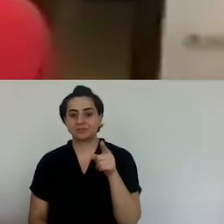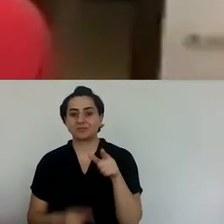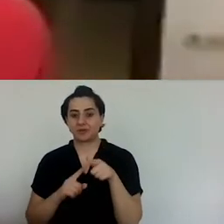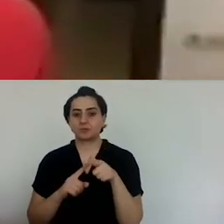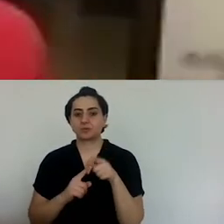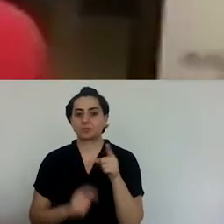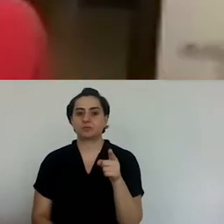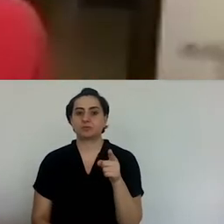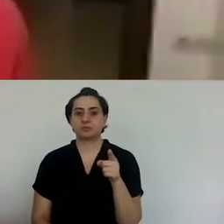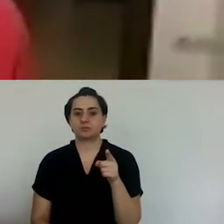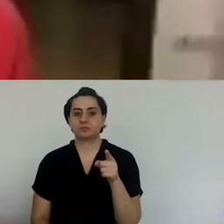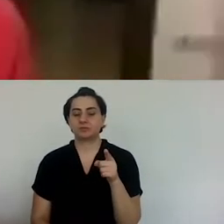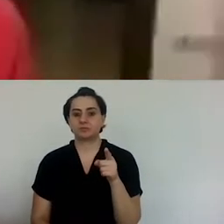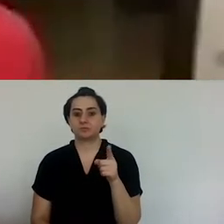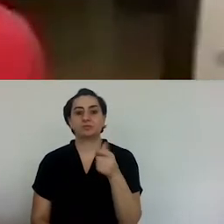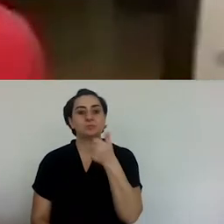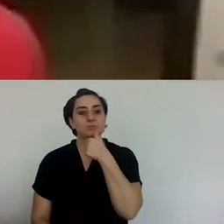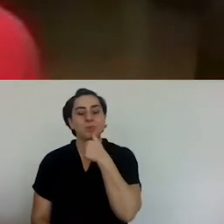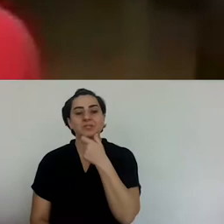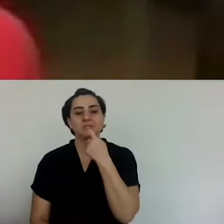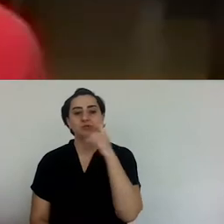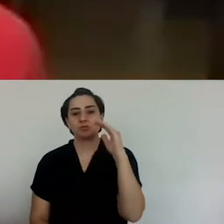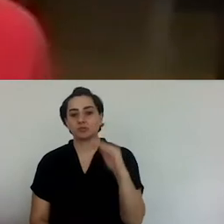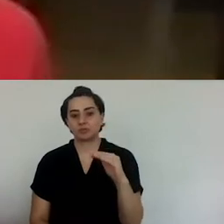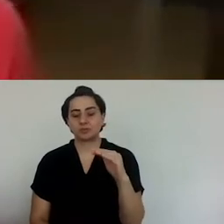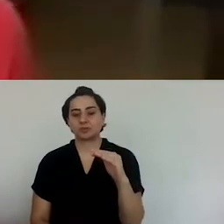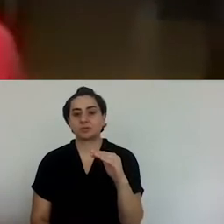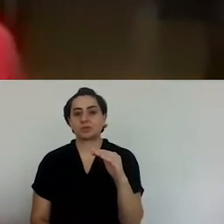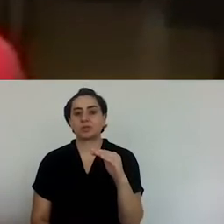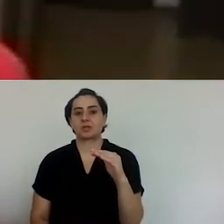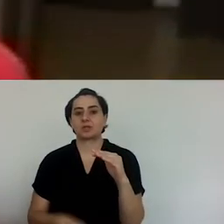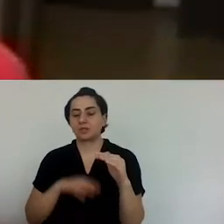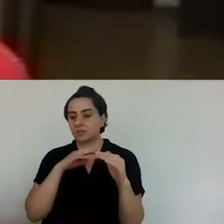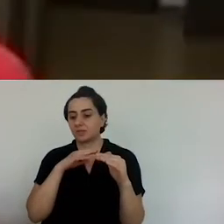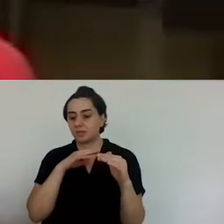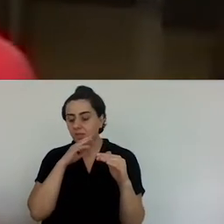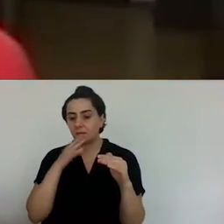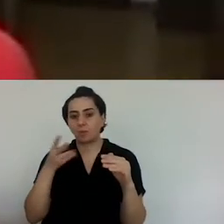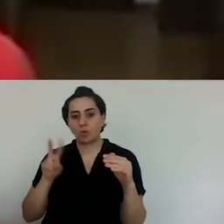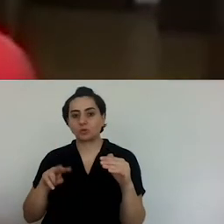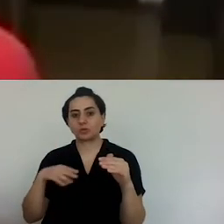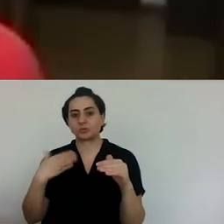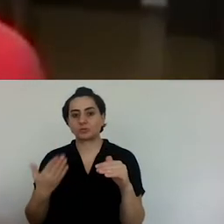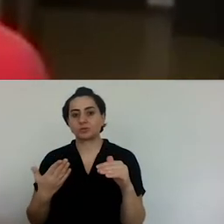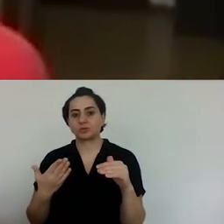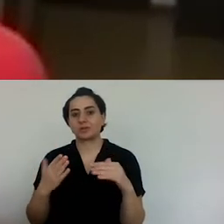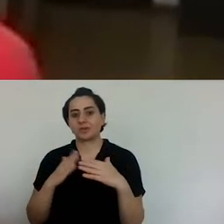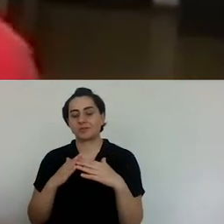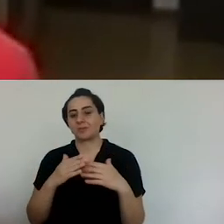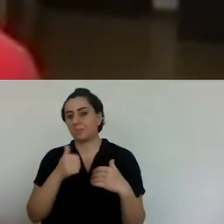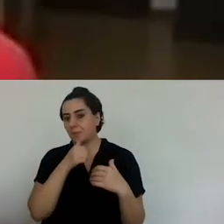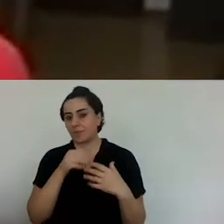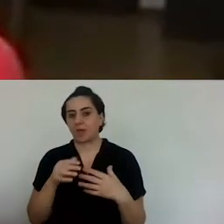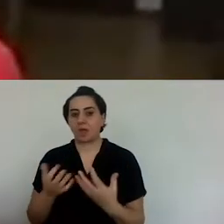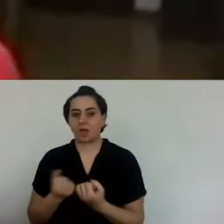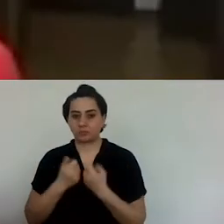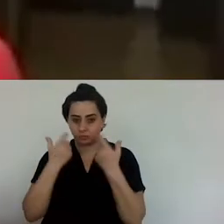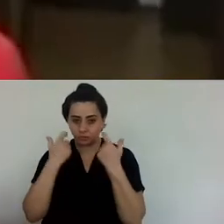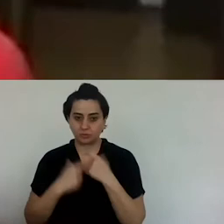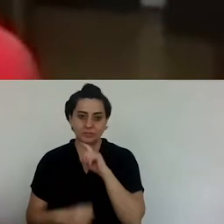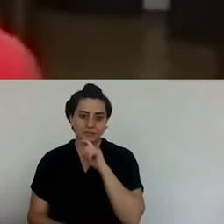And also, Partuk, my uncle, who was 15 years older than my mom, as a matter of fact,